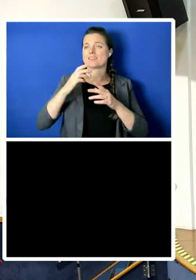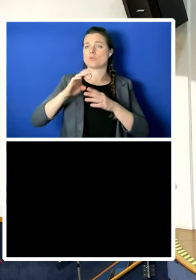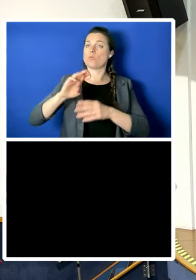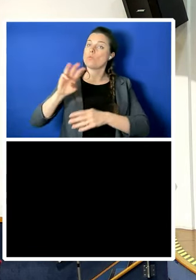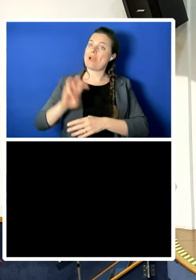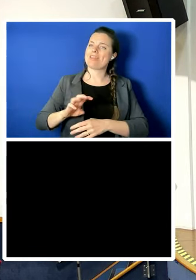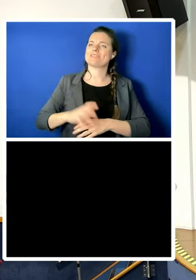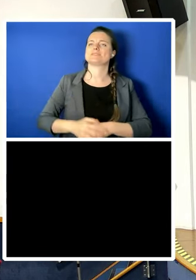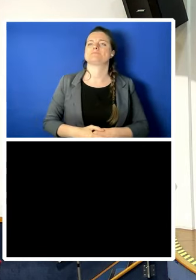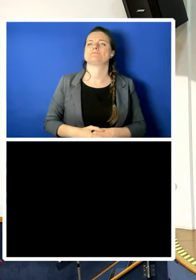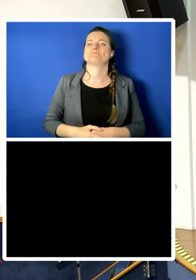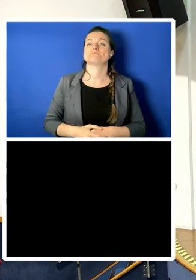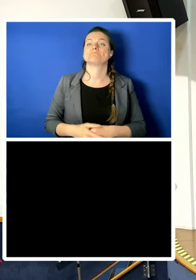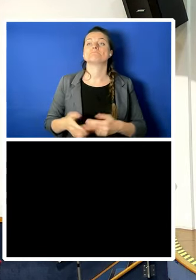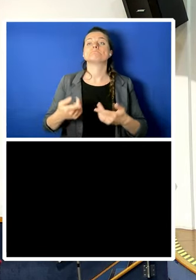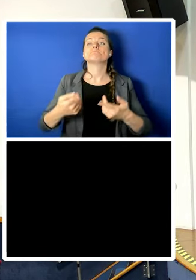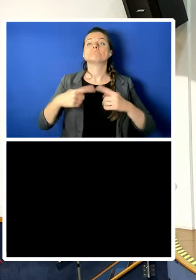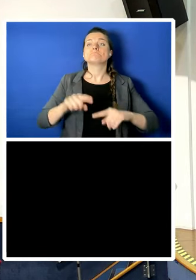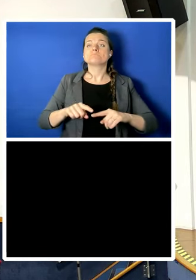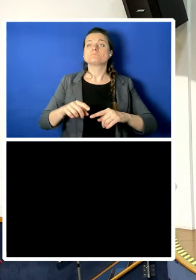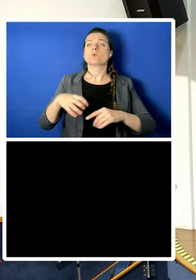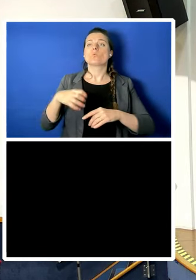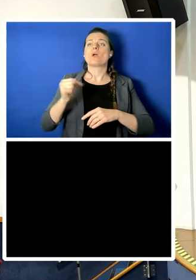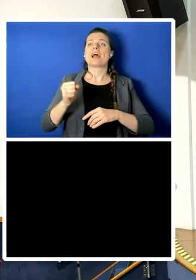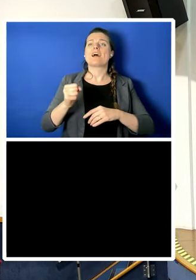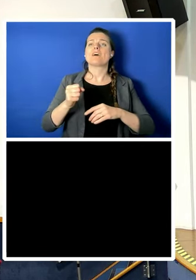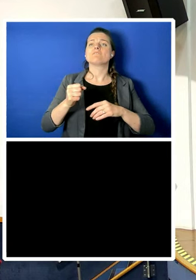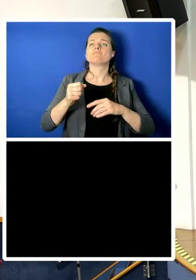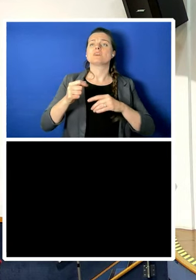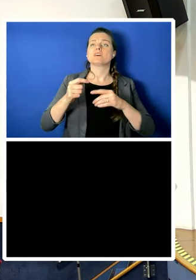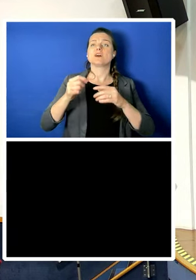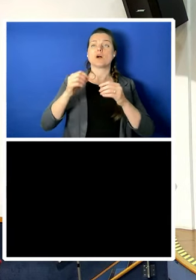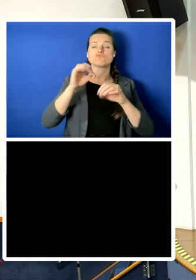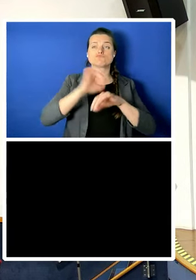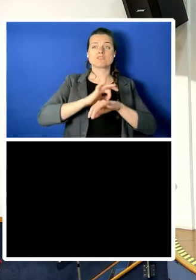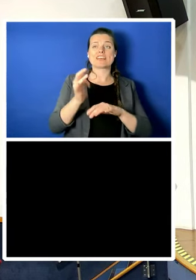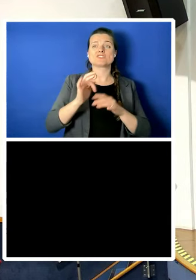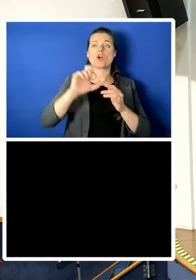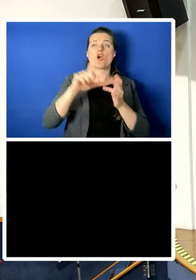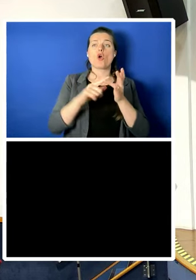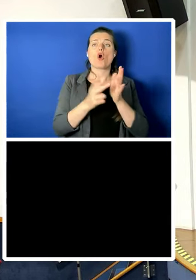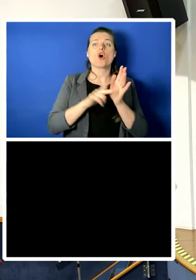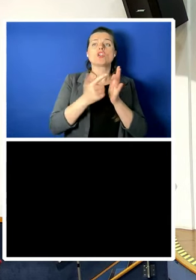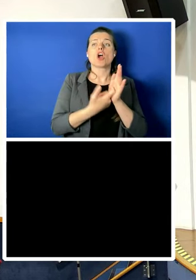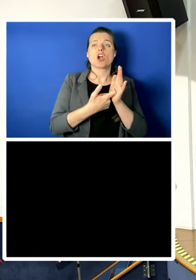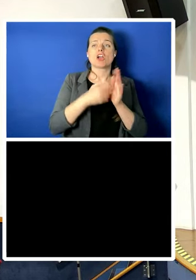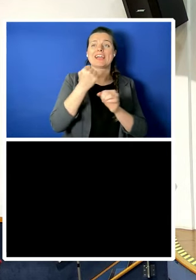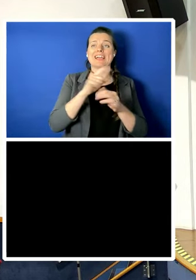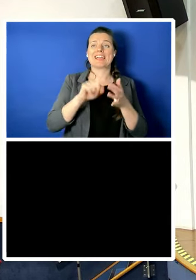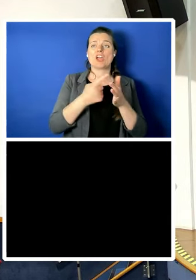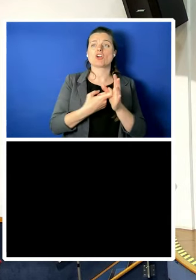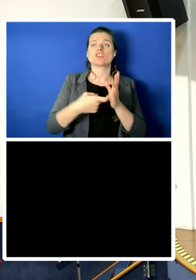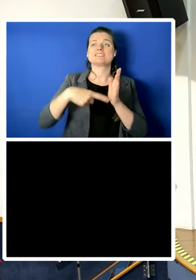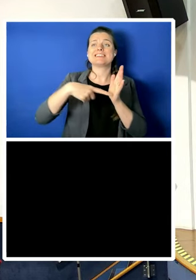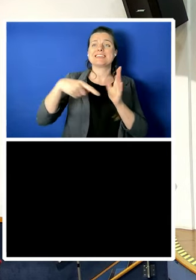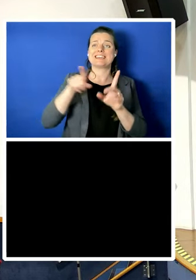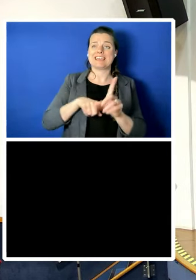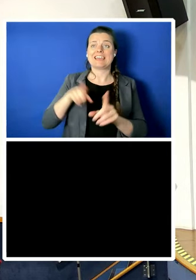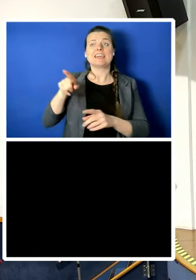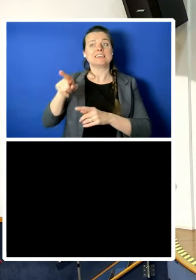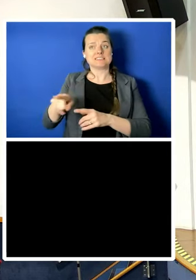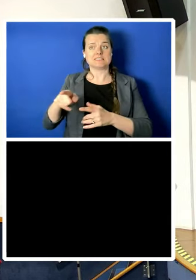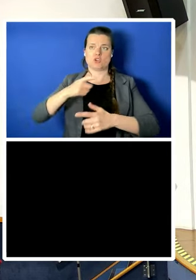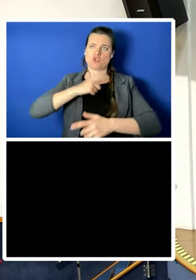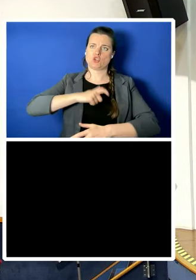practice at the Matrix Chambers. Professor Gearty has published widely on terrorism, civil liberties and human rights